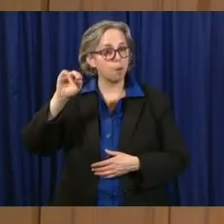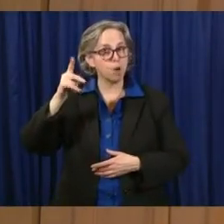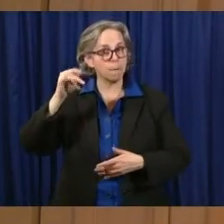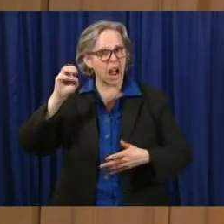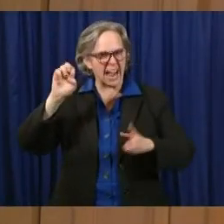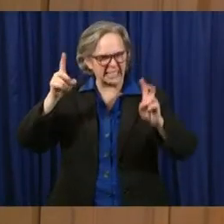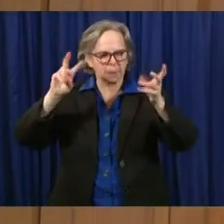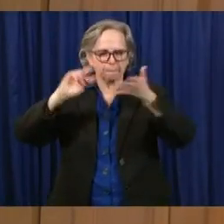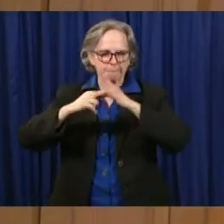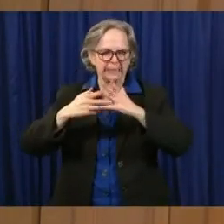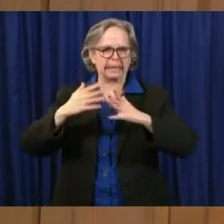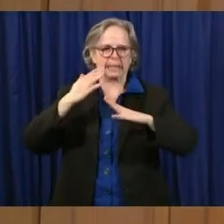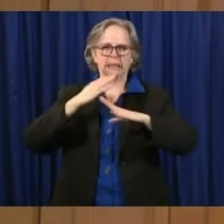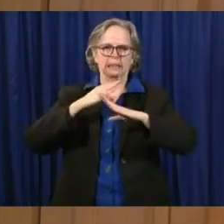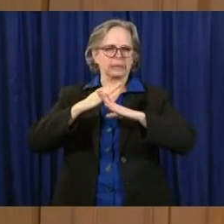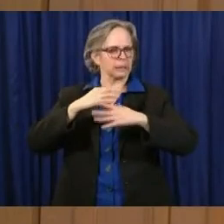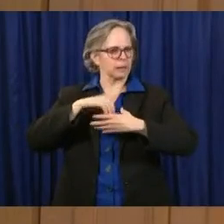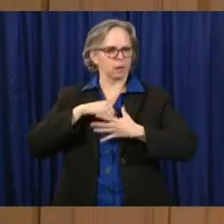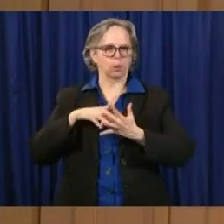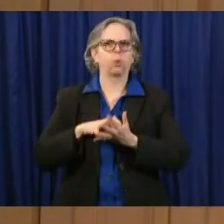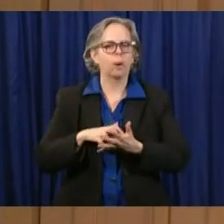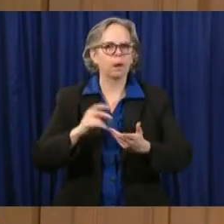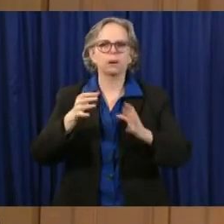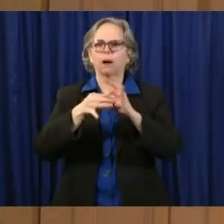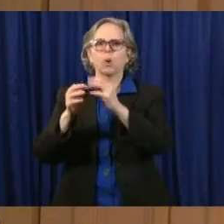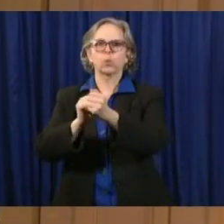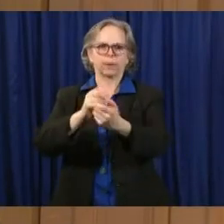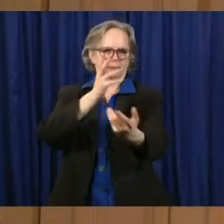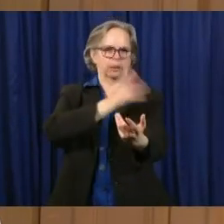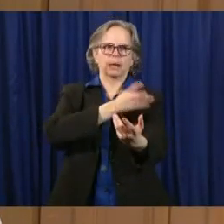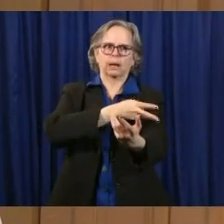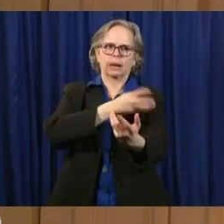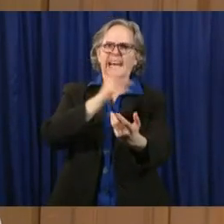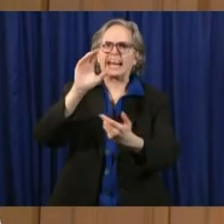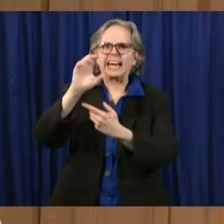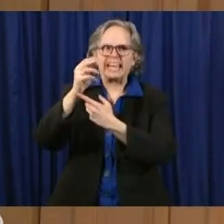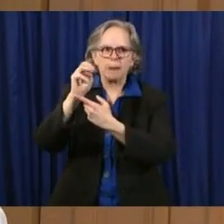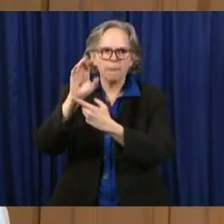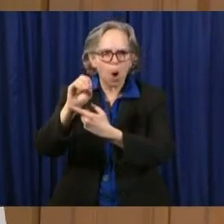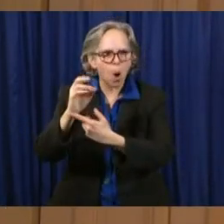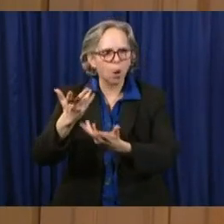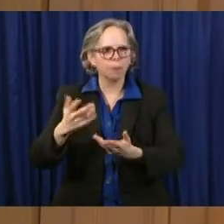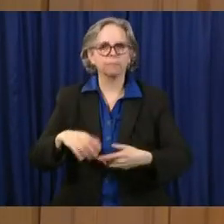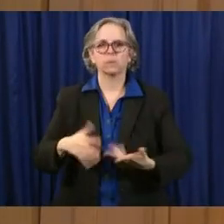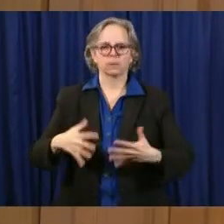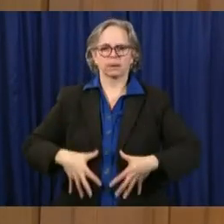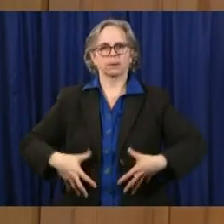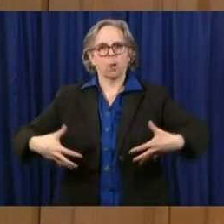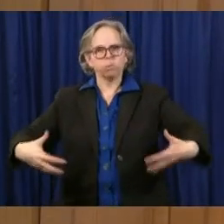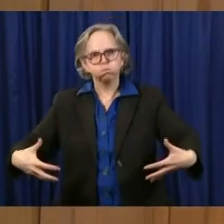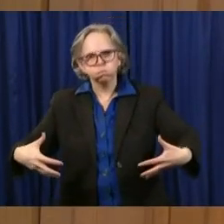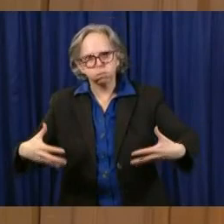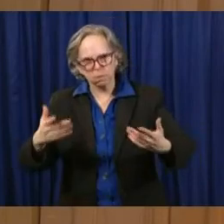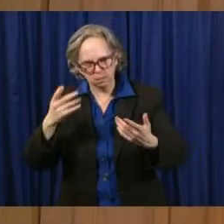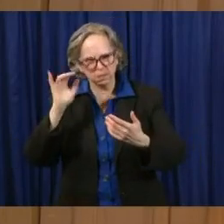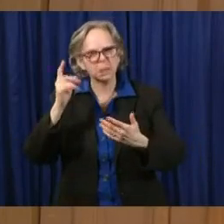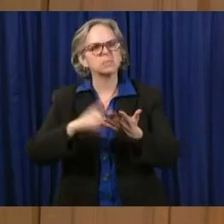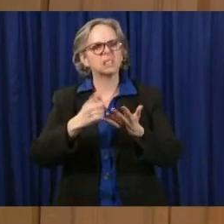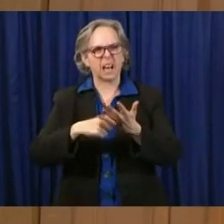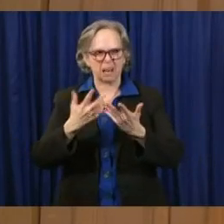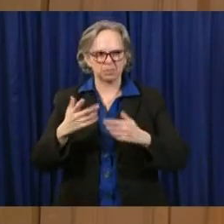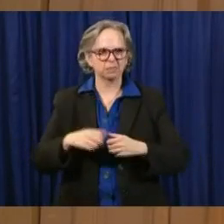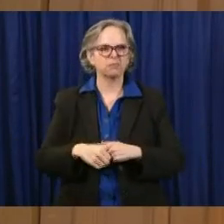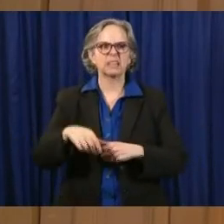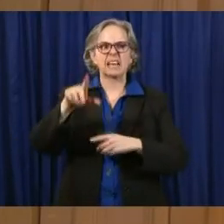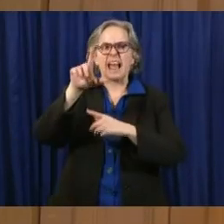Obesity itself is a risk factor. Diabetes, kidney disease, and liver disease. This is what we know